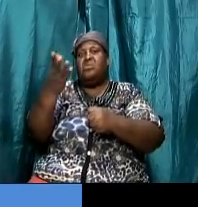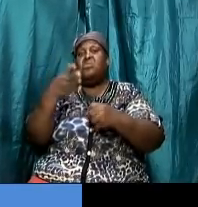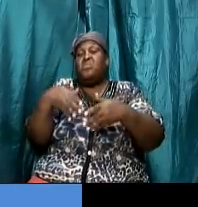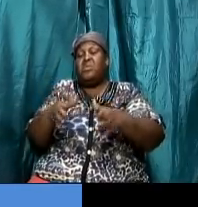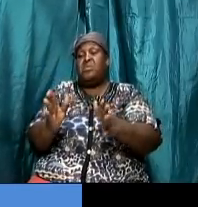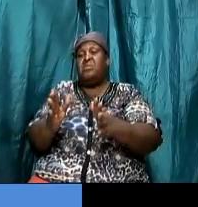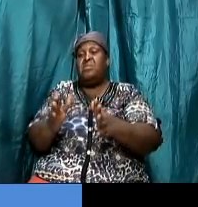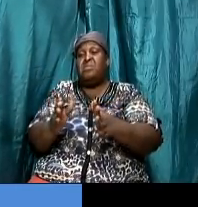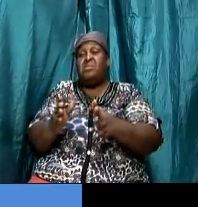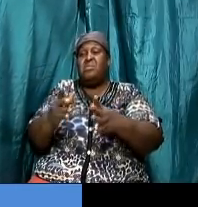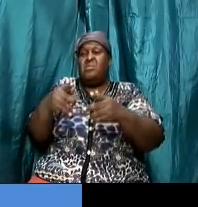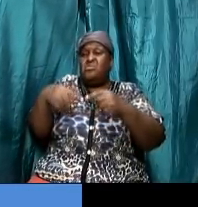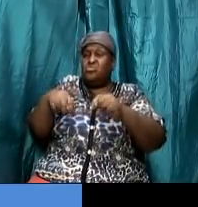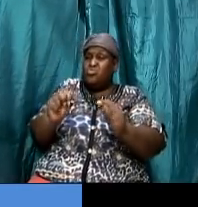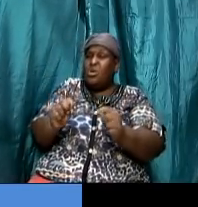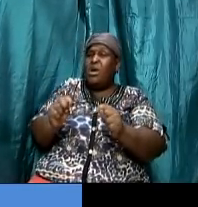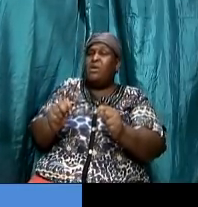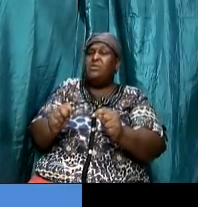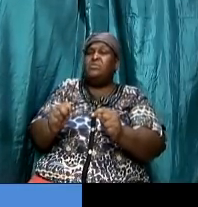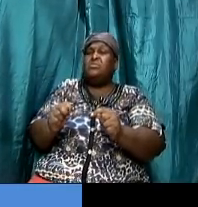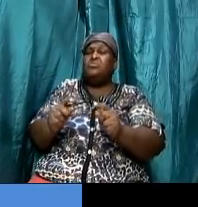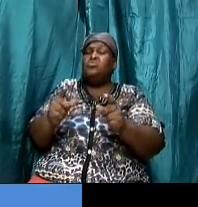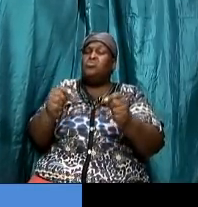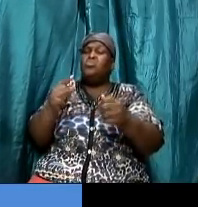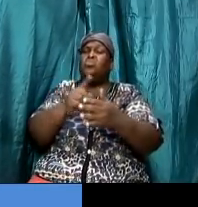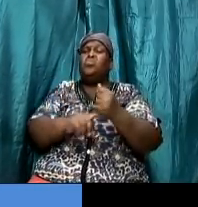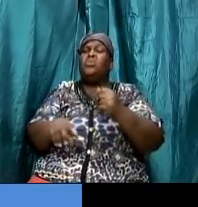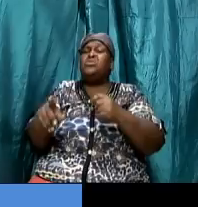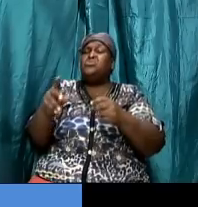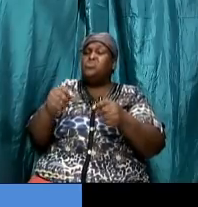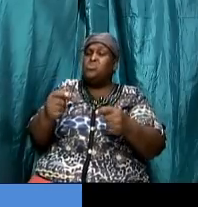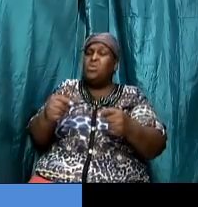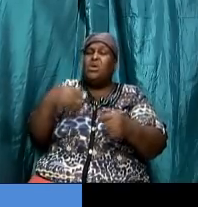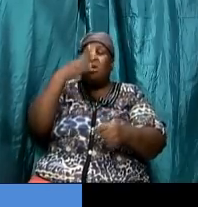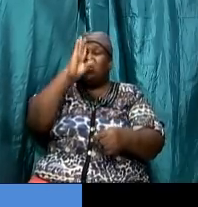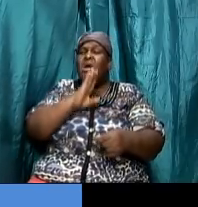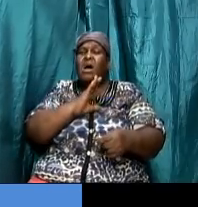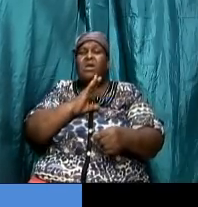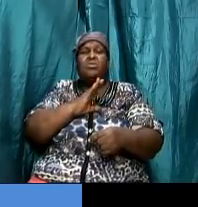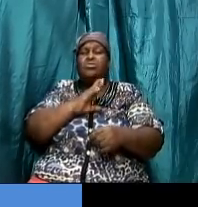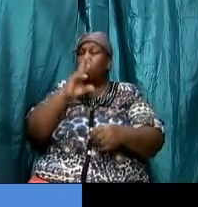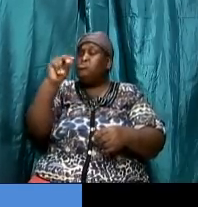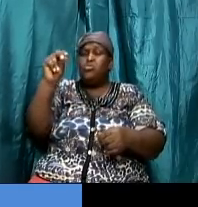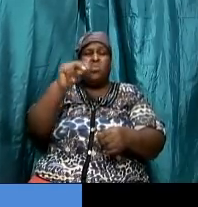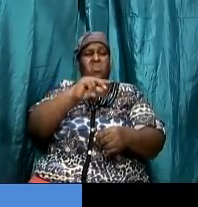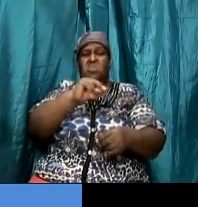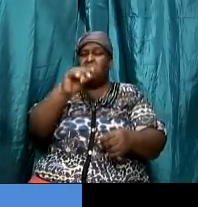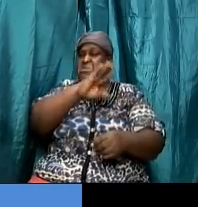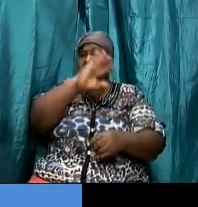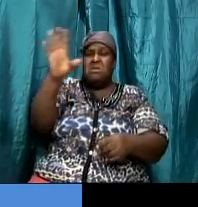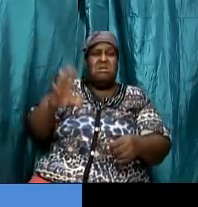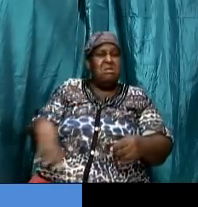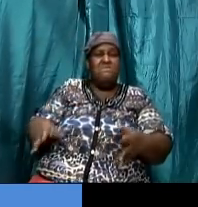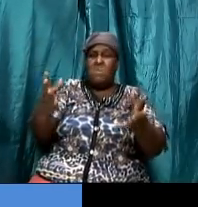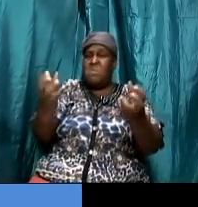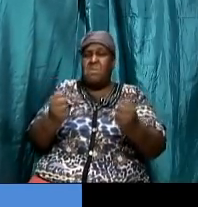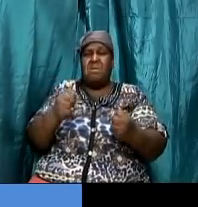they tried to do what they had to do but god never liked that notice they had the same father